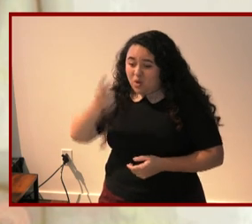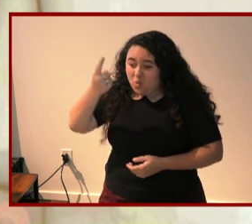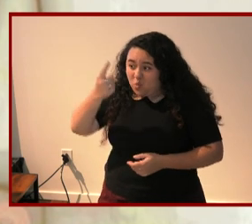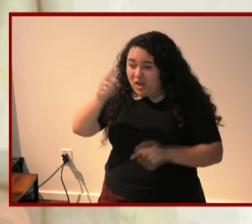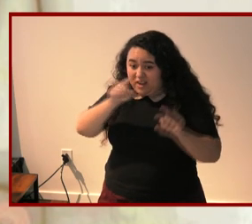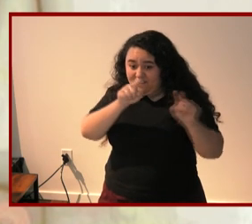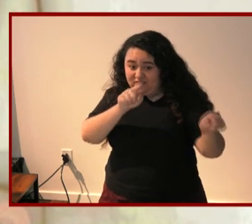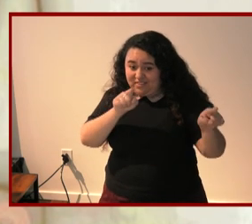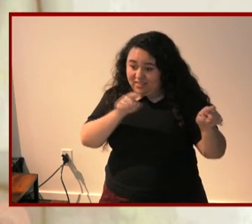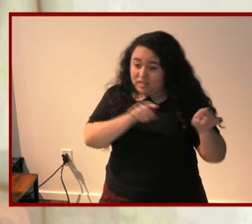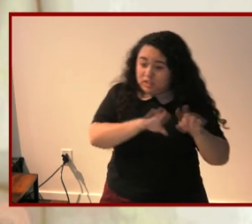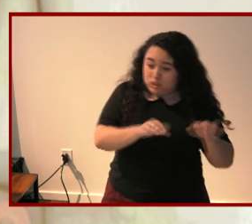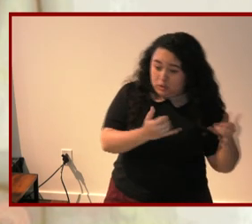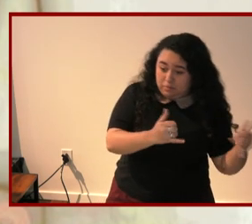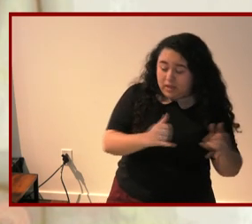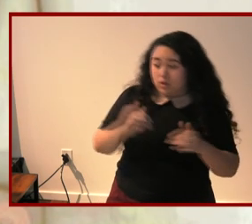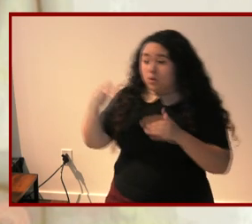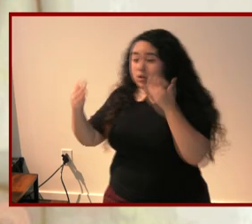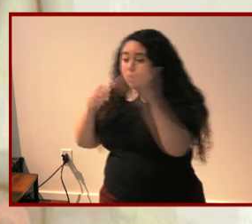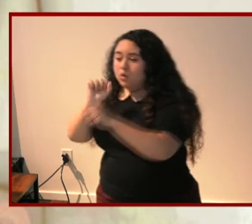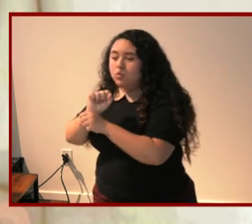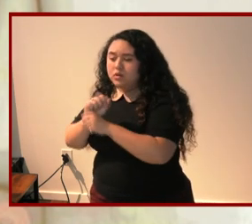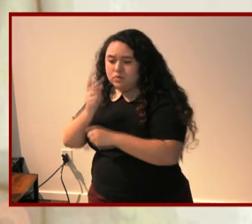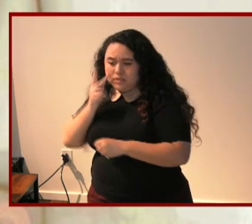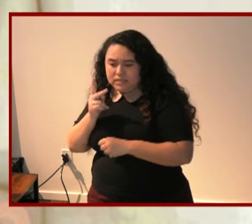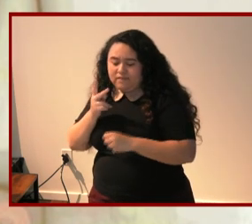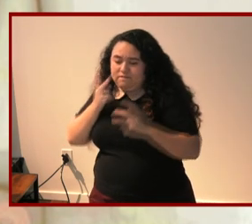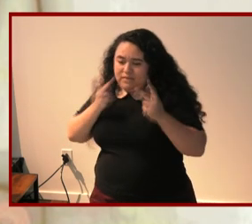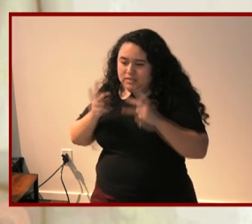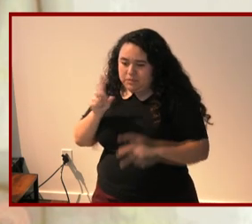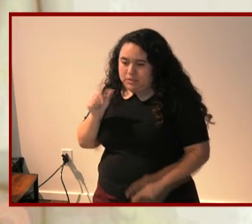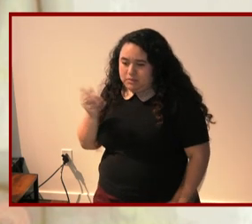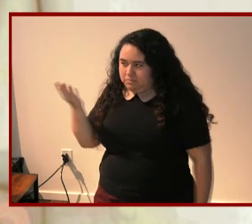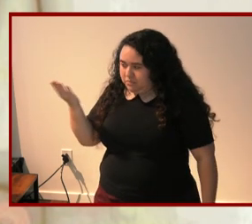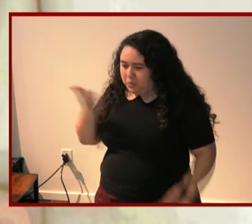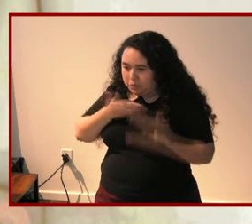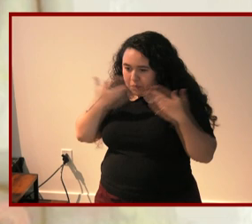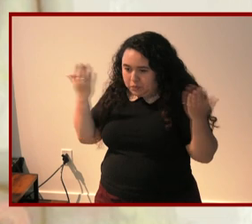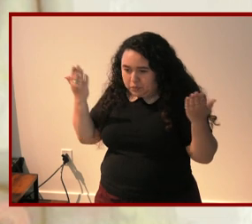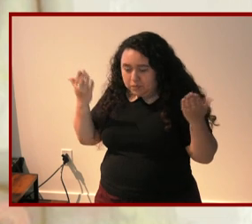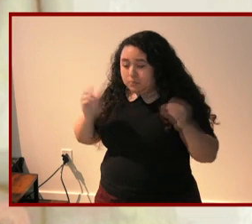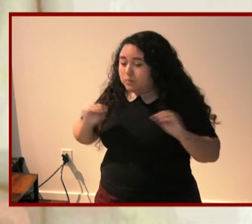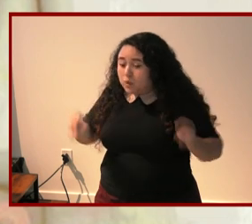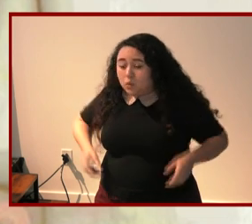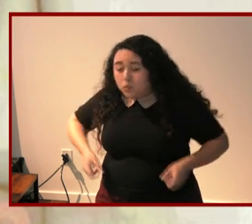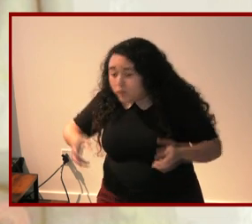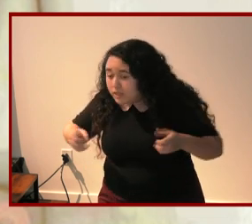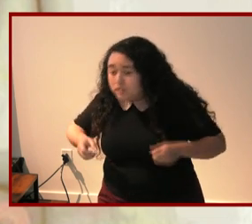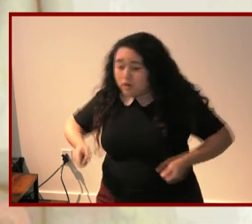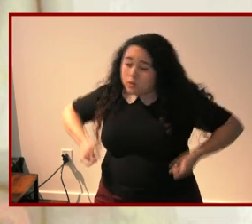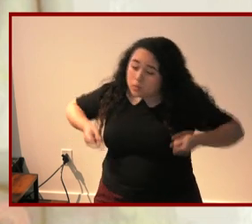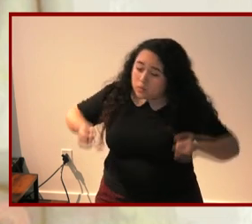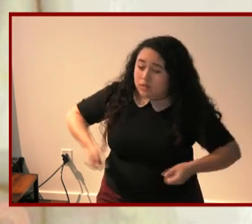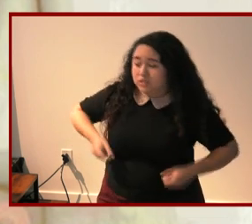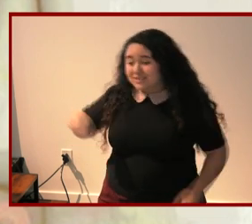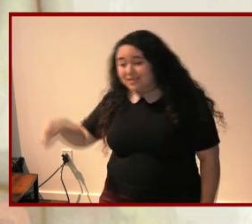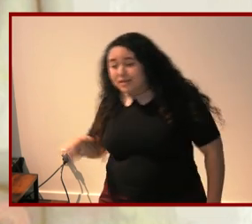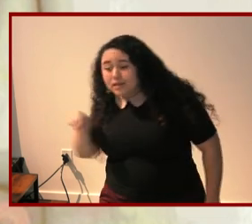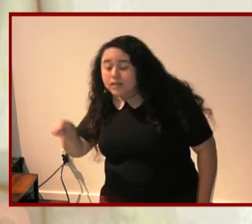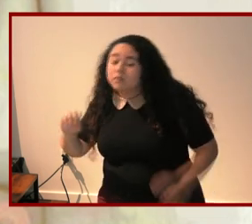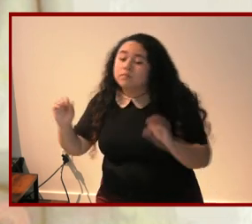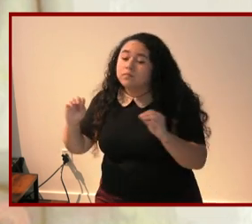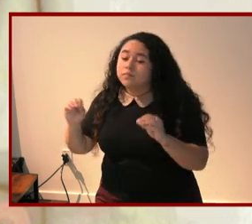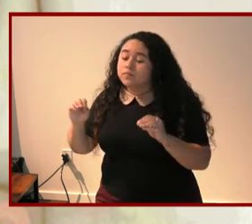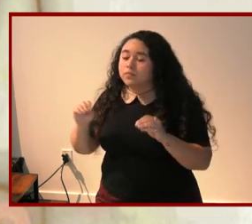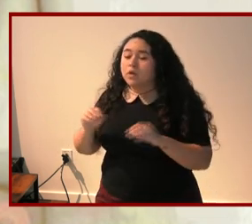of these images do we see visible signs of disability there are no wheelchairs no crutches no canes no